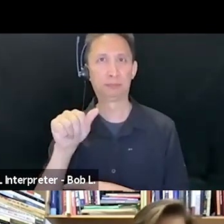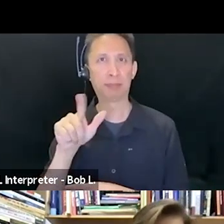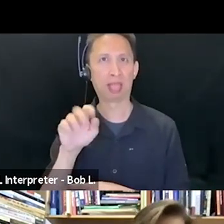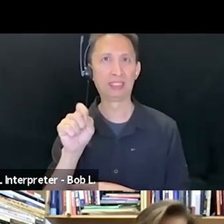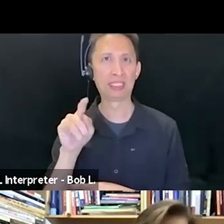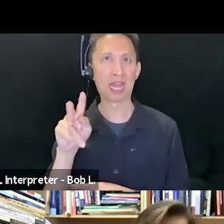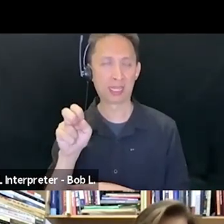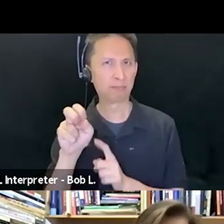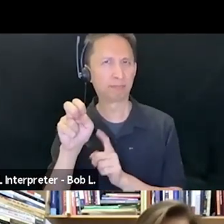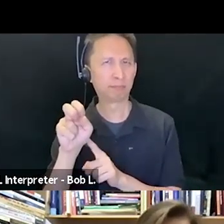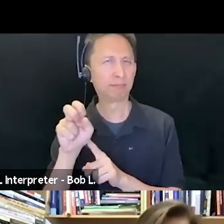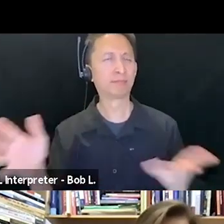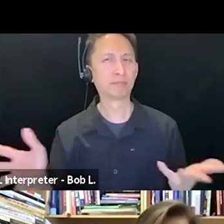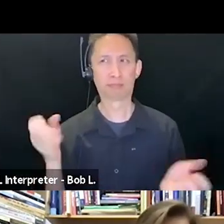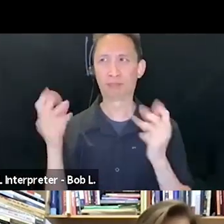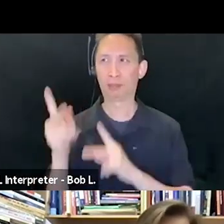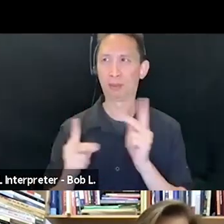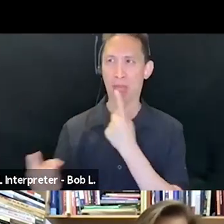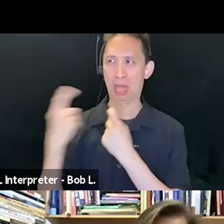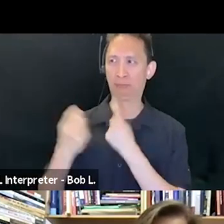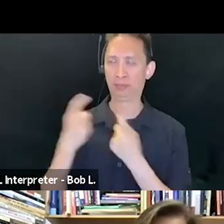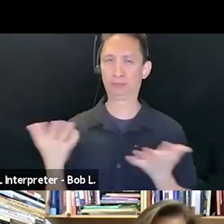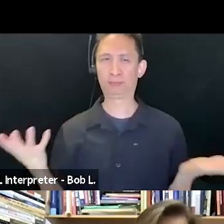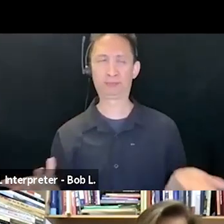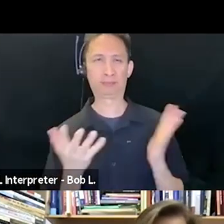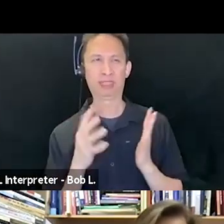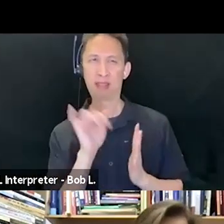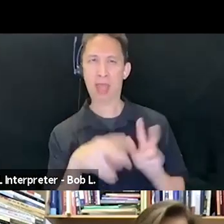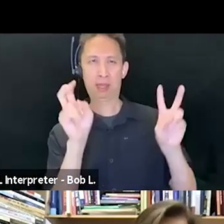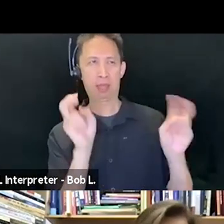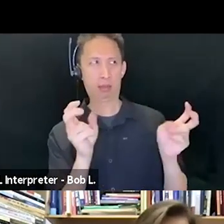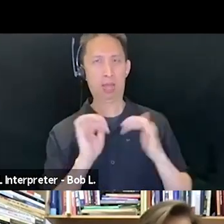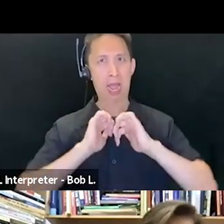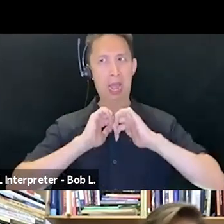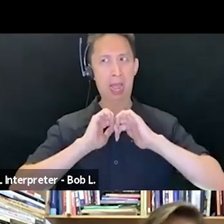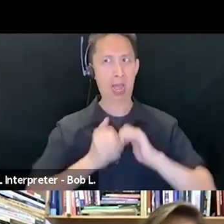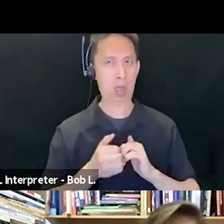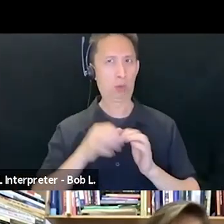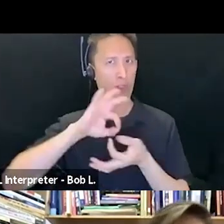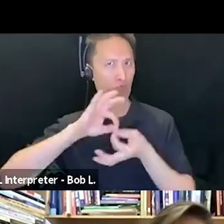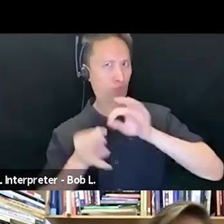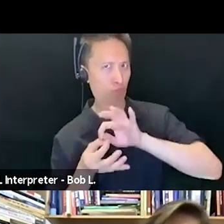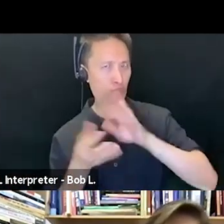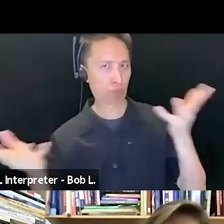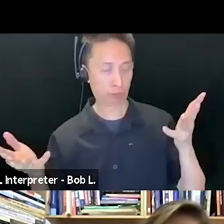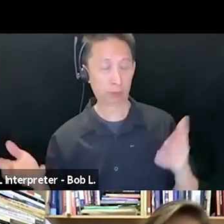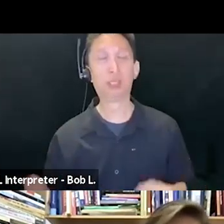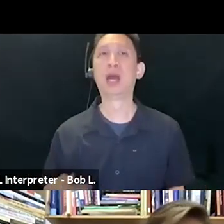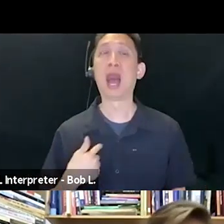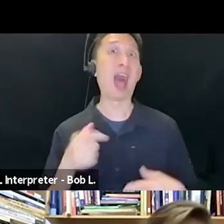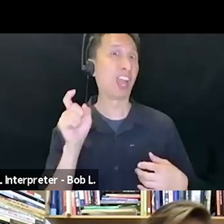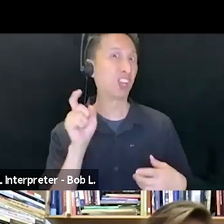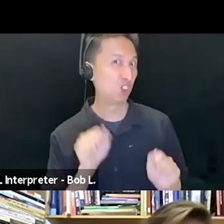be read. I could have asked David, but titles, once we give them, tend to be out of our hands. One reading